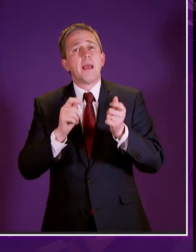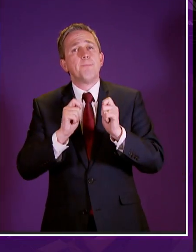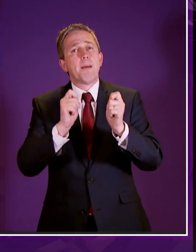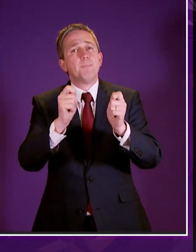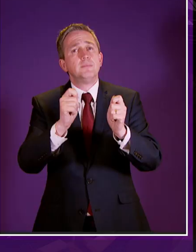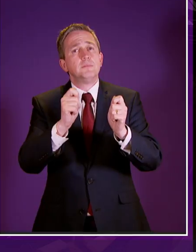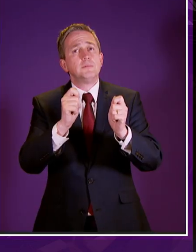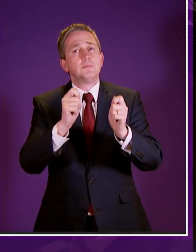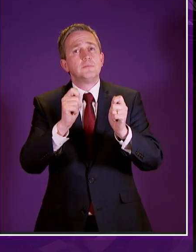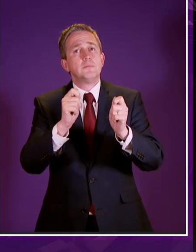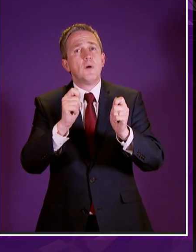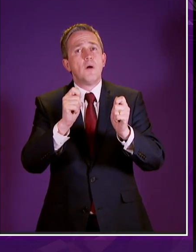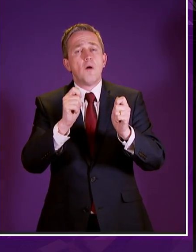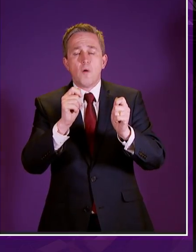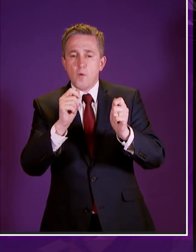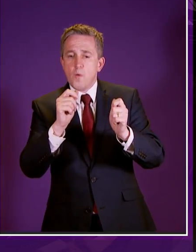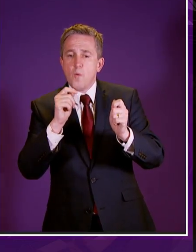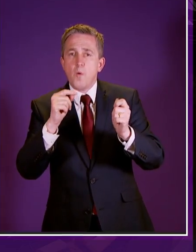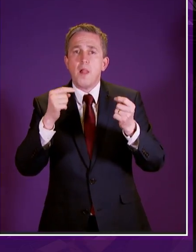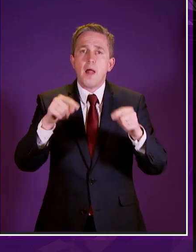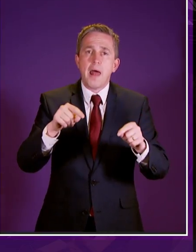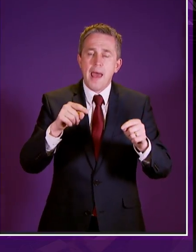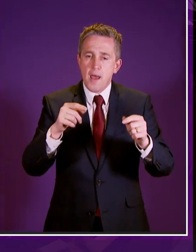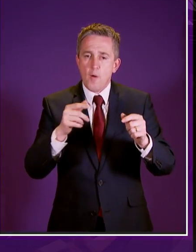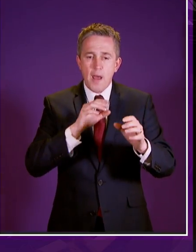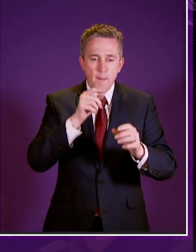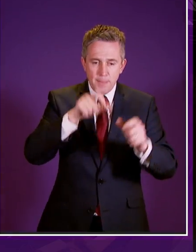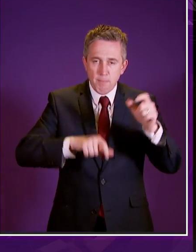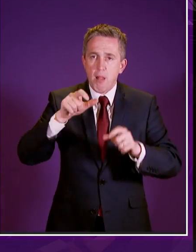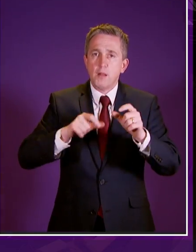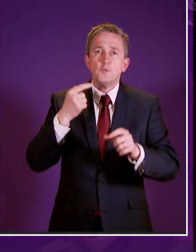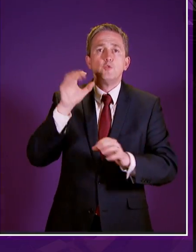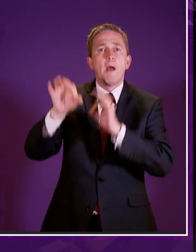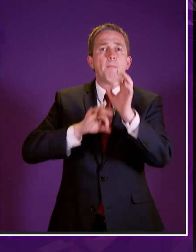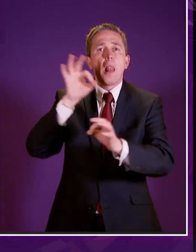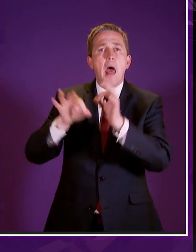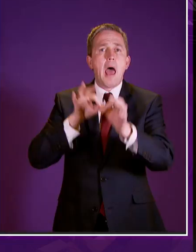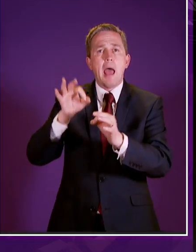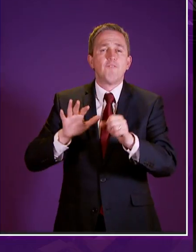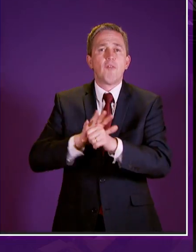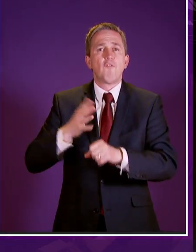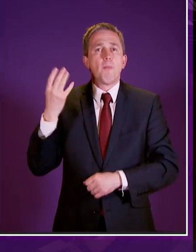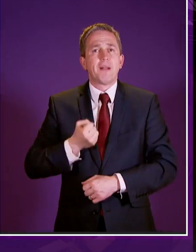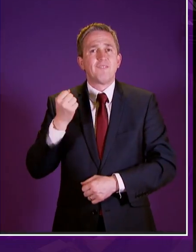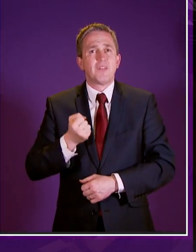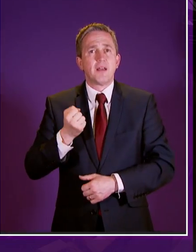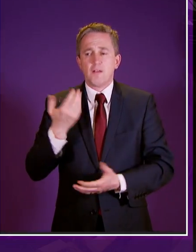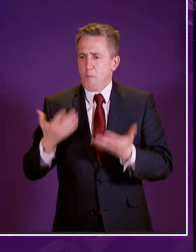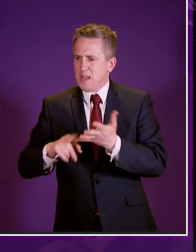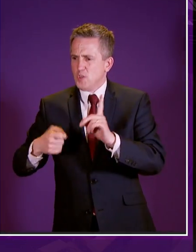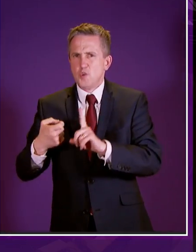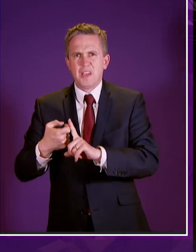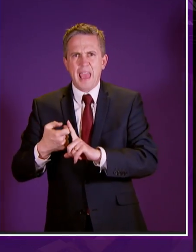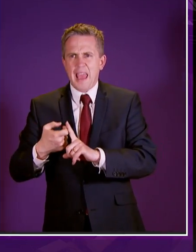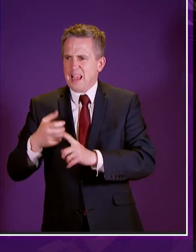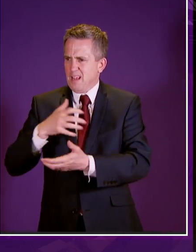passed today will see this system and the process process for uh applicants far easier than uh counterparts in westminster but